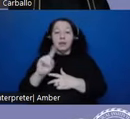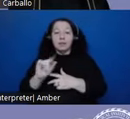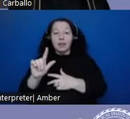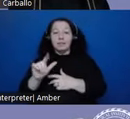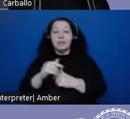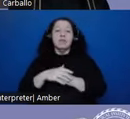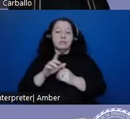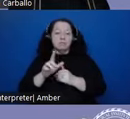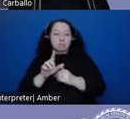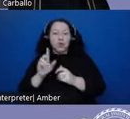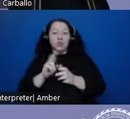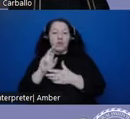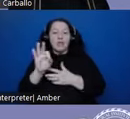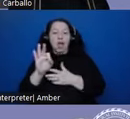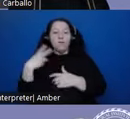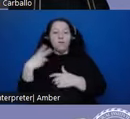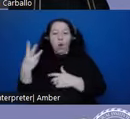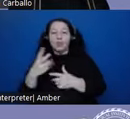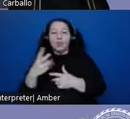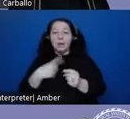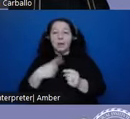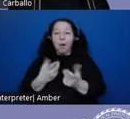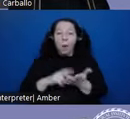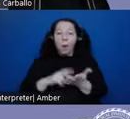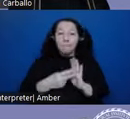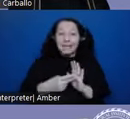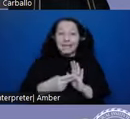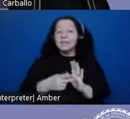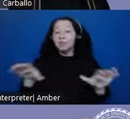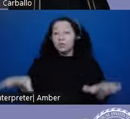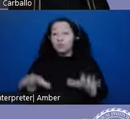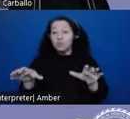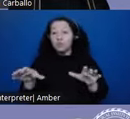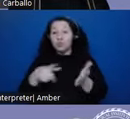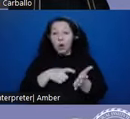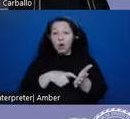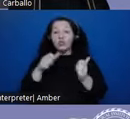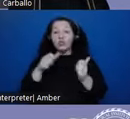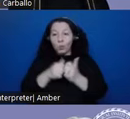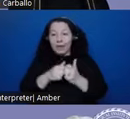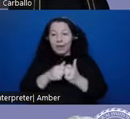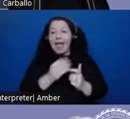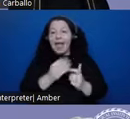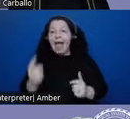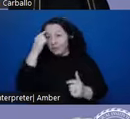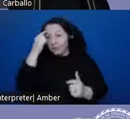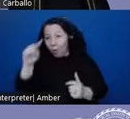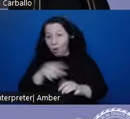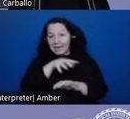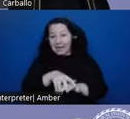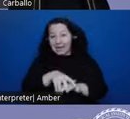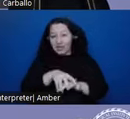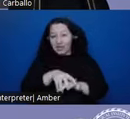Washington about what it means to do archaeology with and for an indigenous nation.